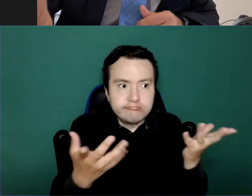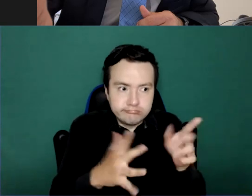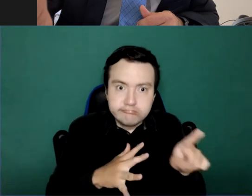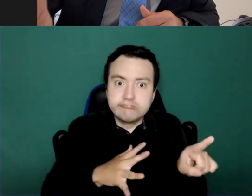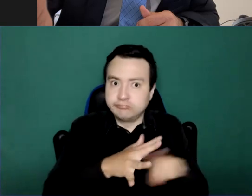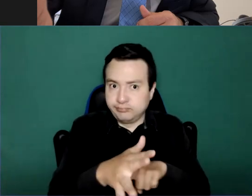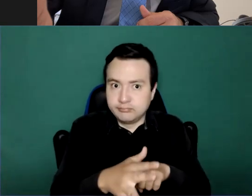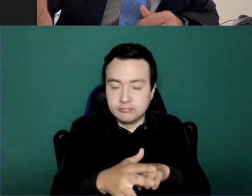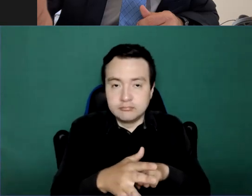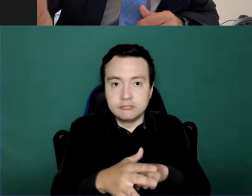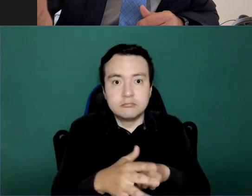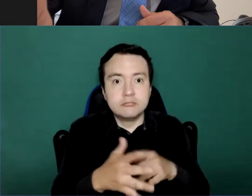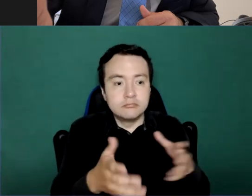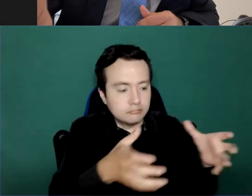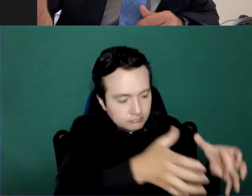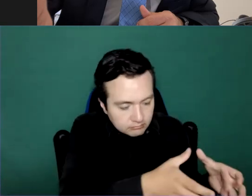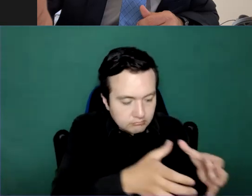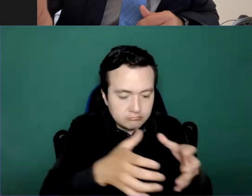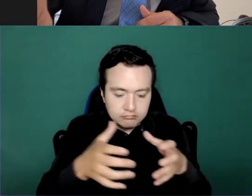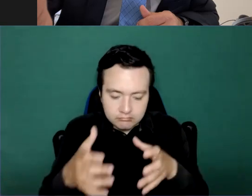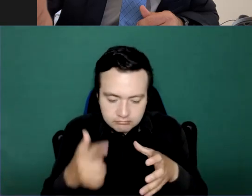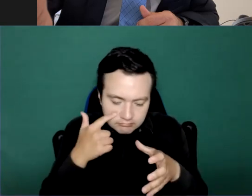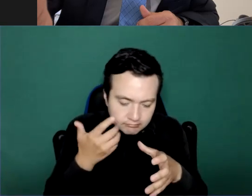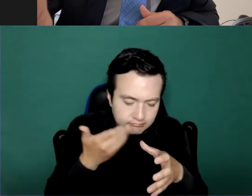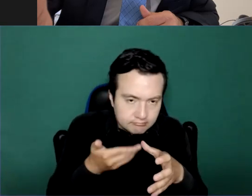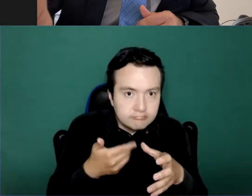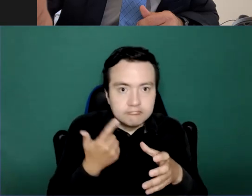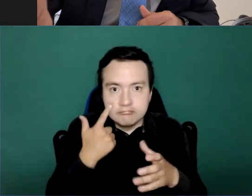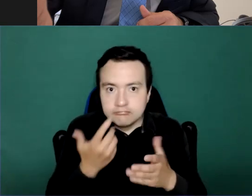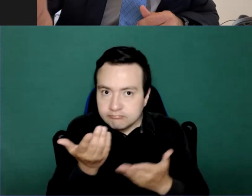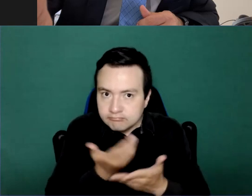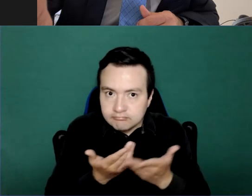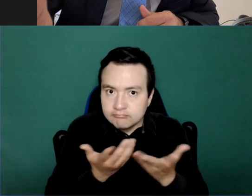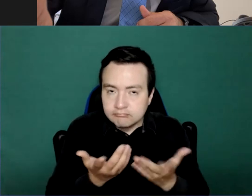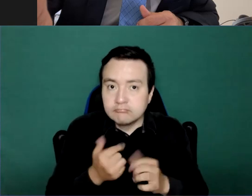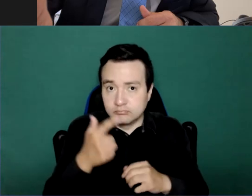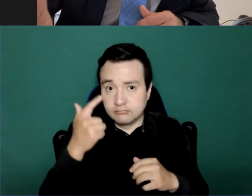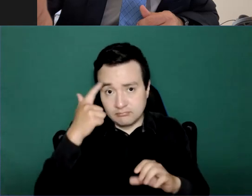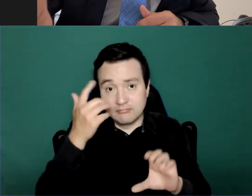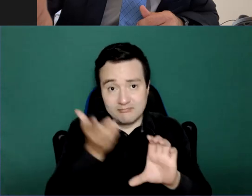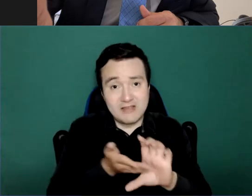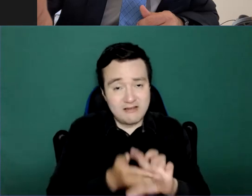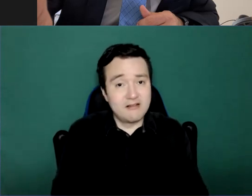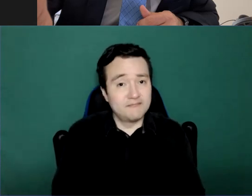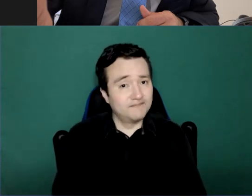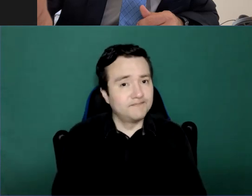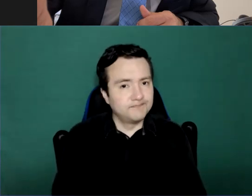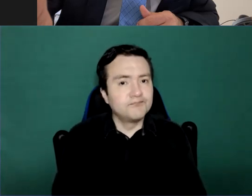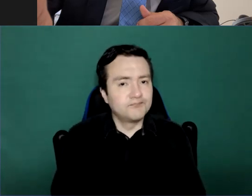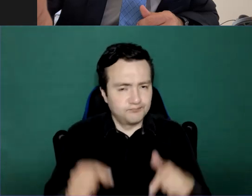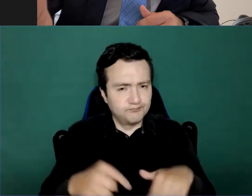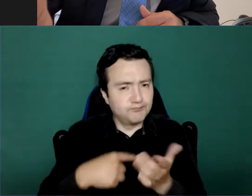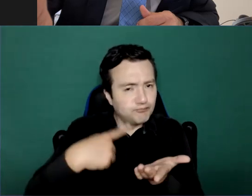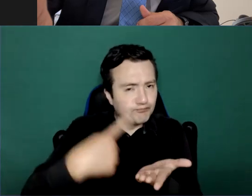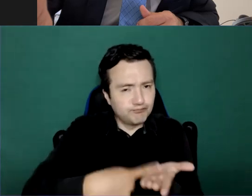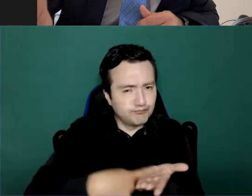alliances and partnerships. We heard the all-important discussion about investment, investment in mental health